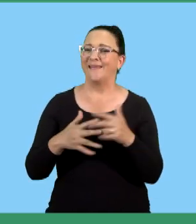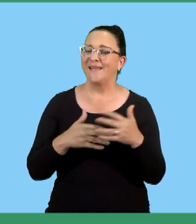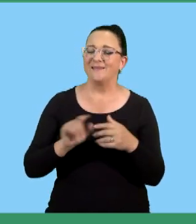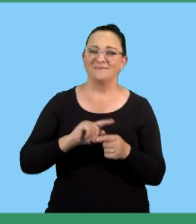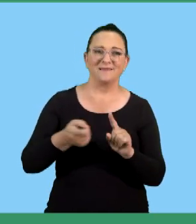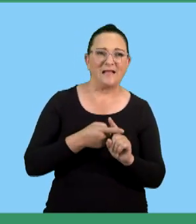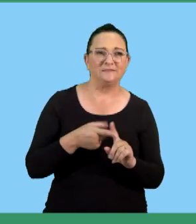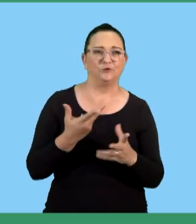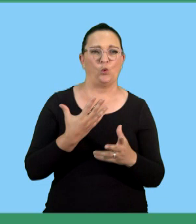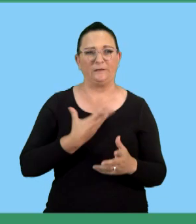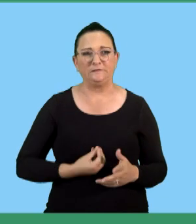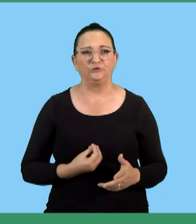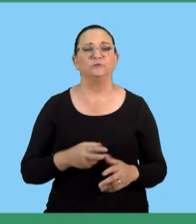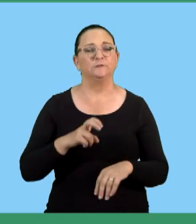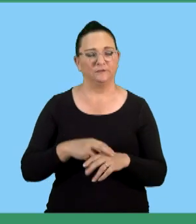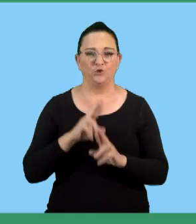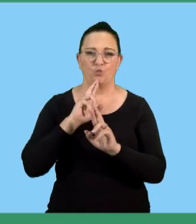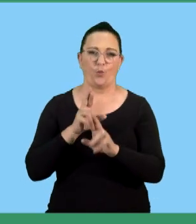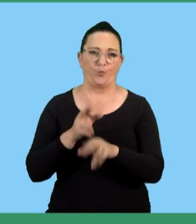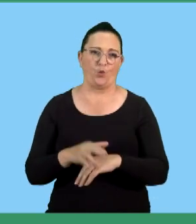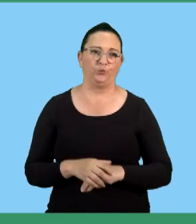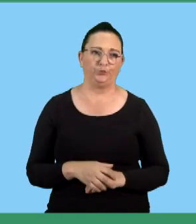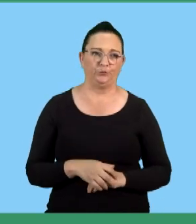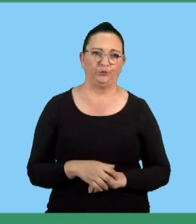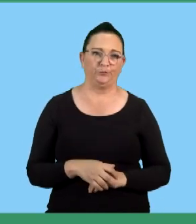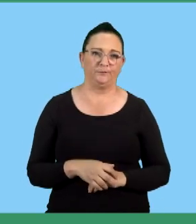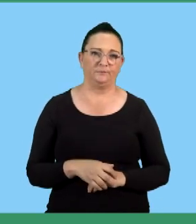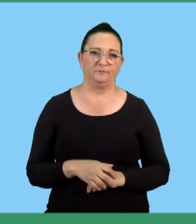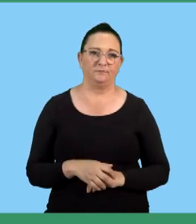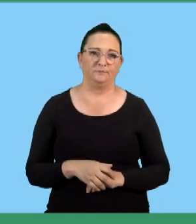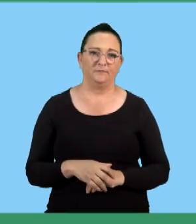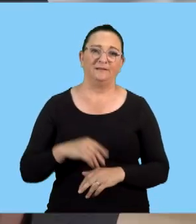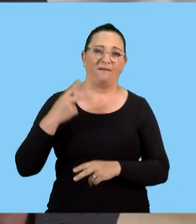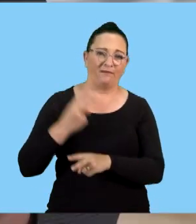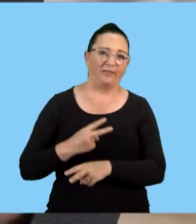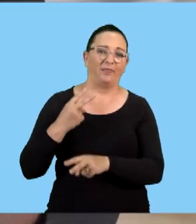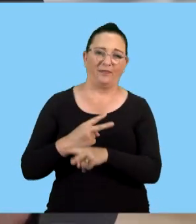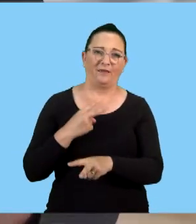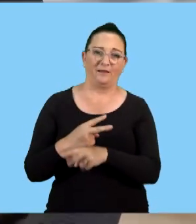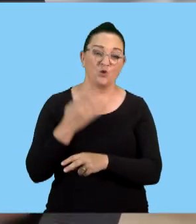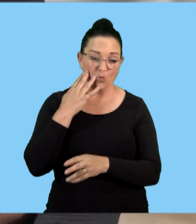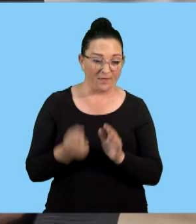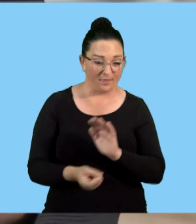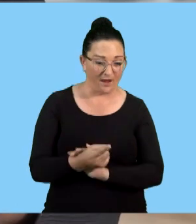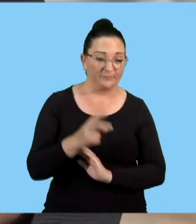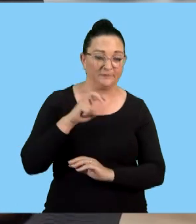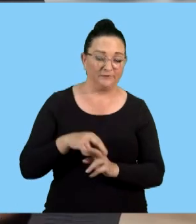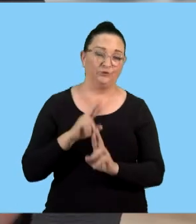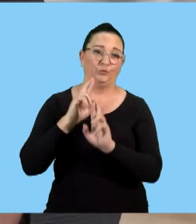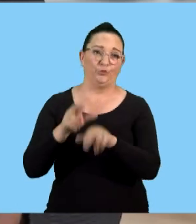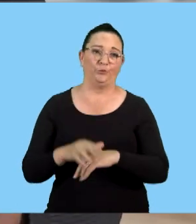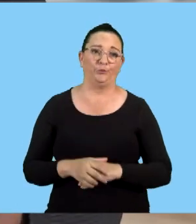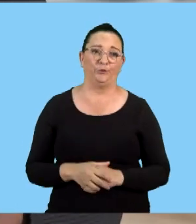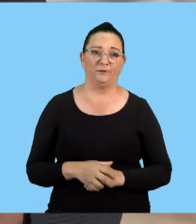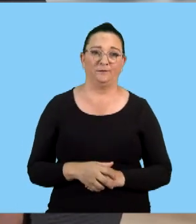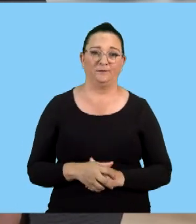accidents causing the injury of employees. That needs to be recorded, to be reported timelessly on time. As soon as it has happened, it needs